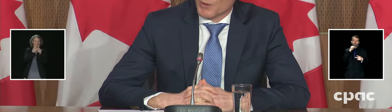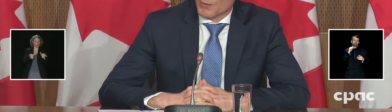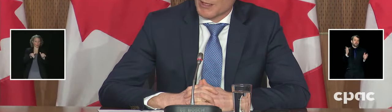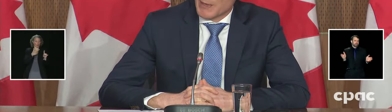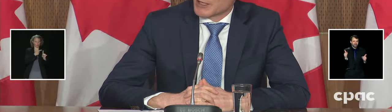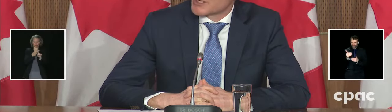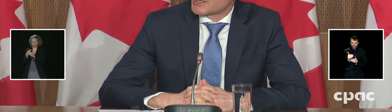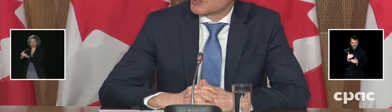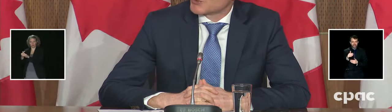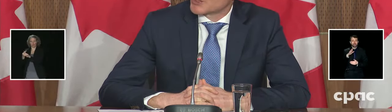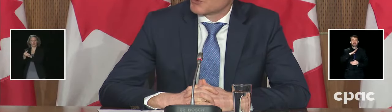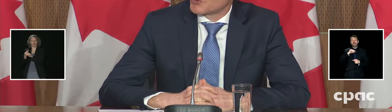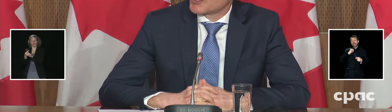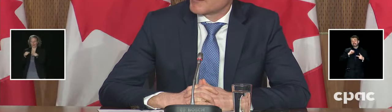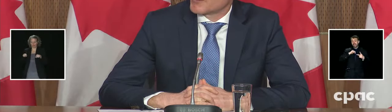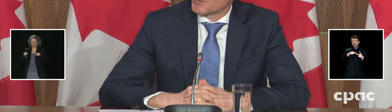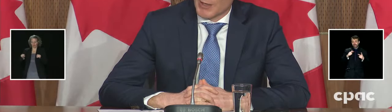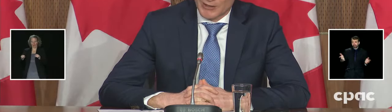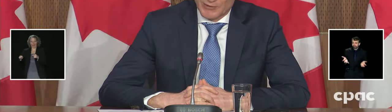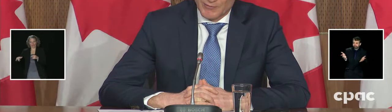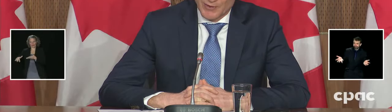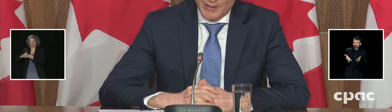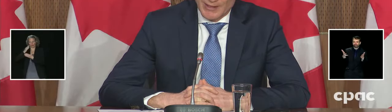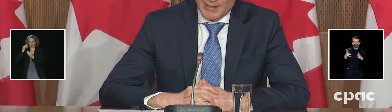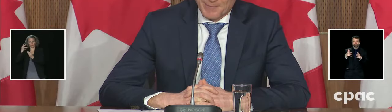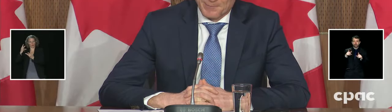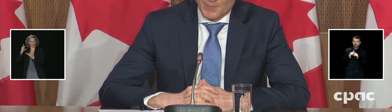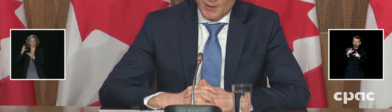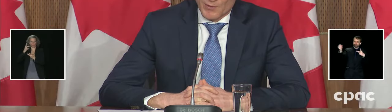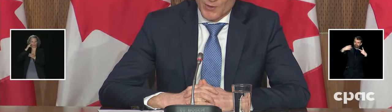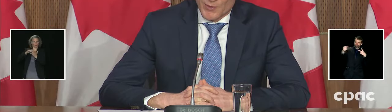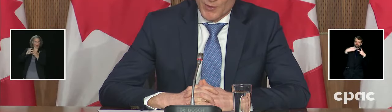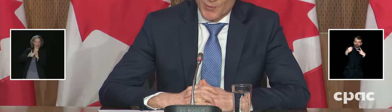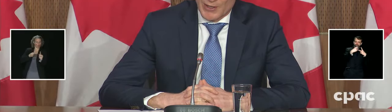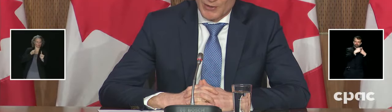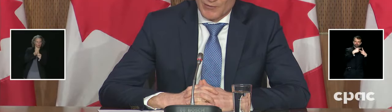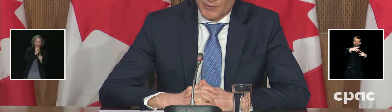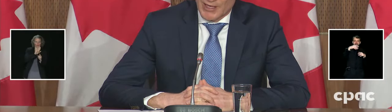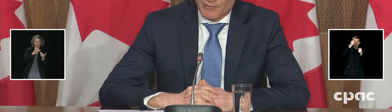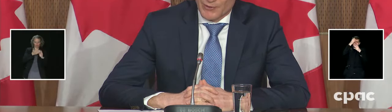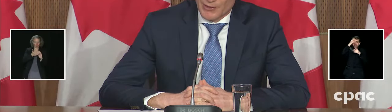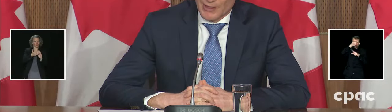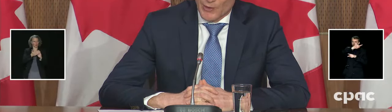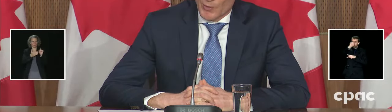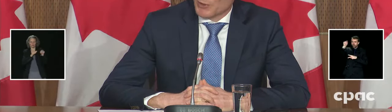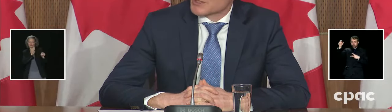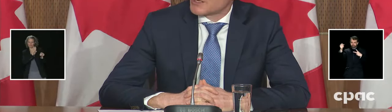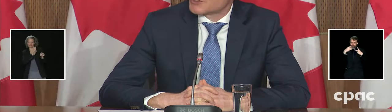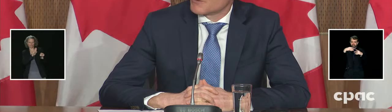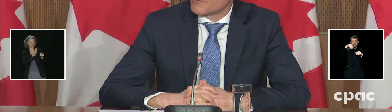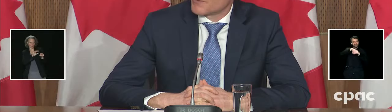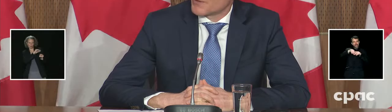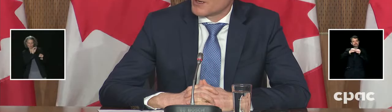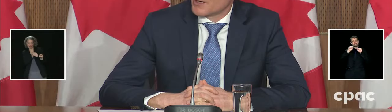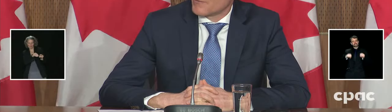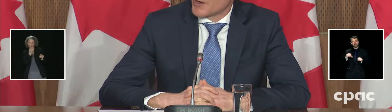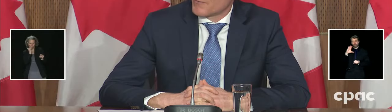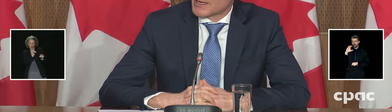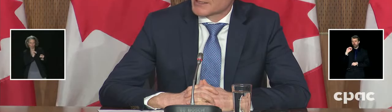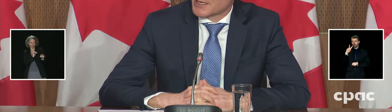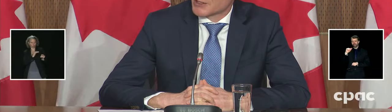penetrating into a community and their relative level or percentage of